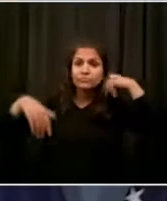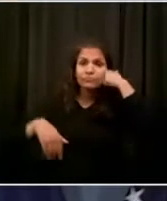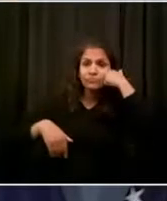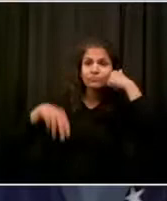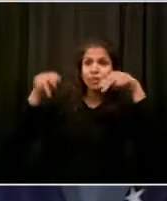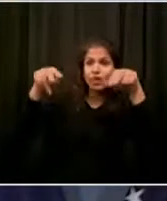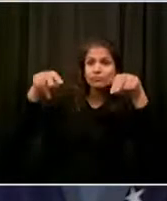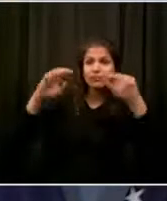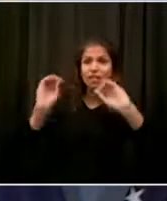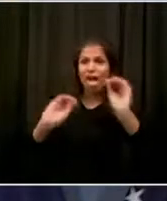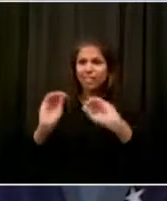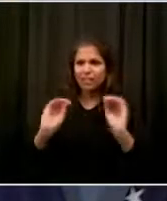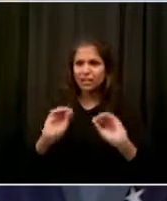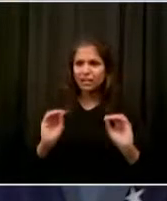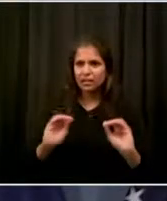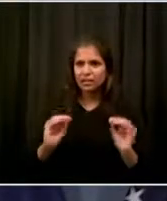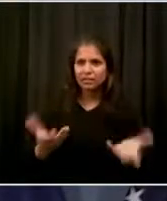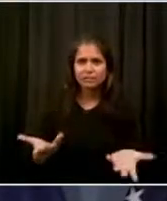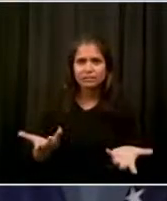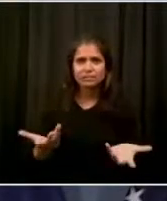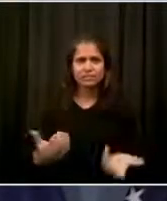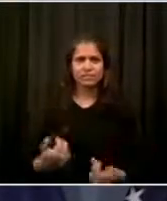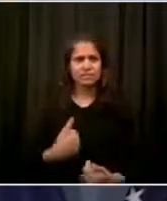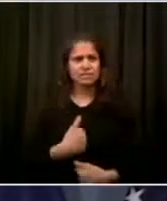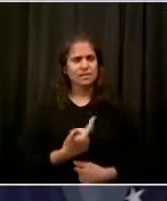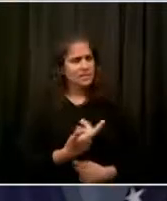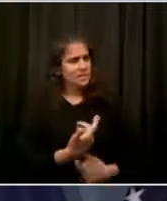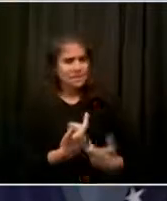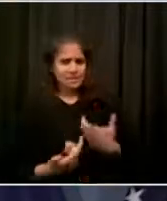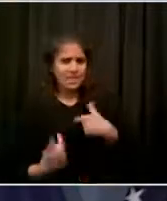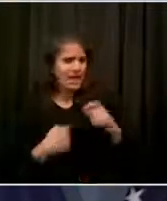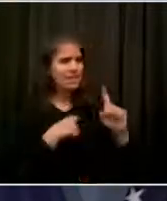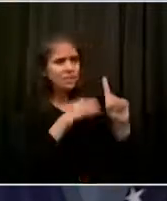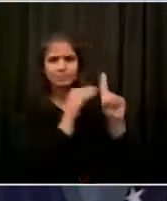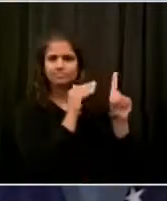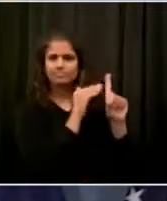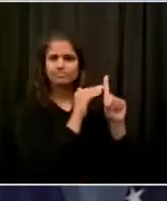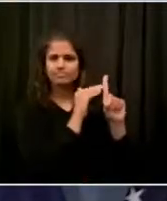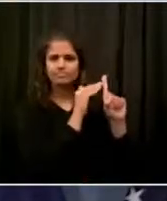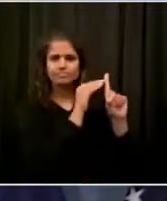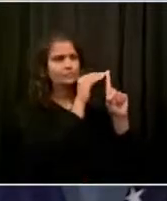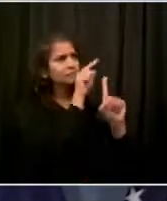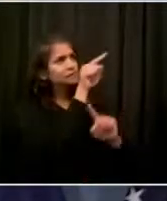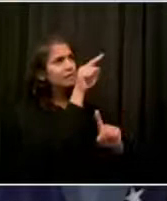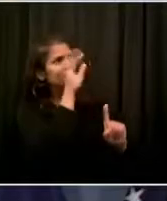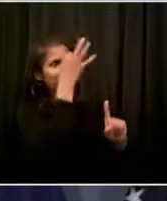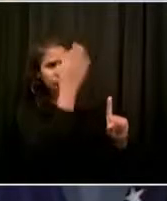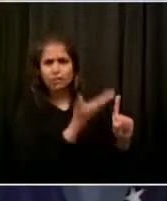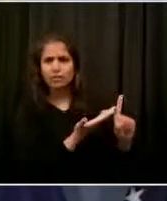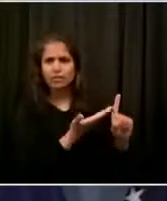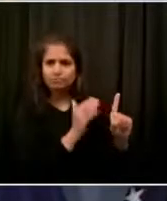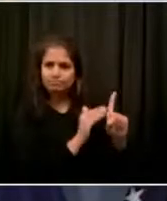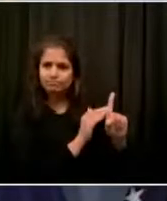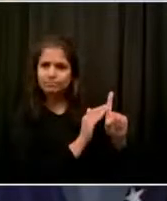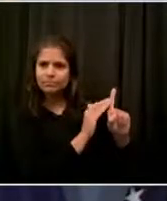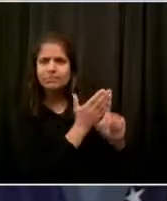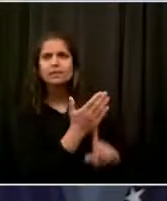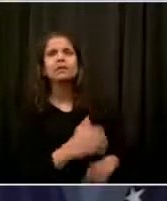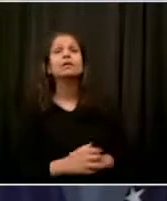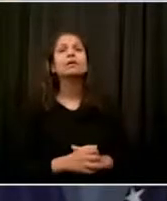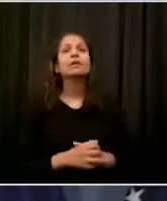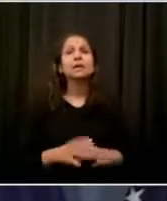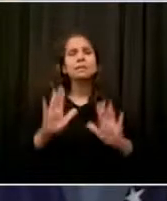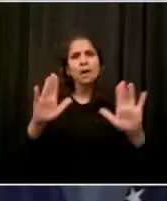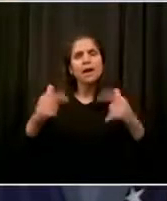But, yeah, we are preparing those plans, and, you know, we're going to have to come to grips with them very quickly. We have only three weeks until the budget, and it will be a